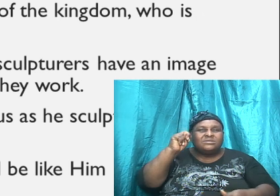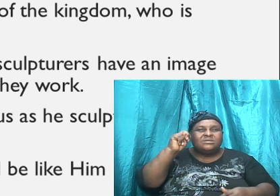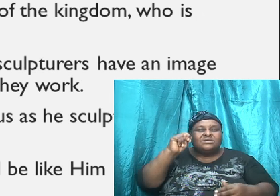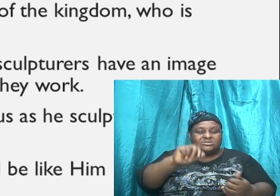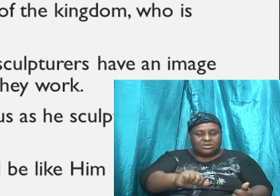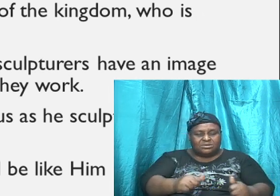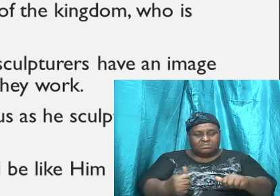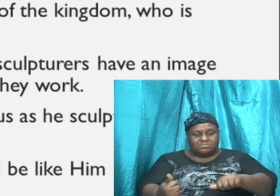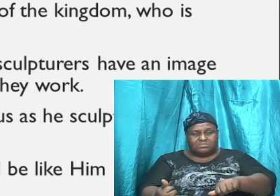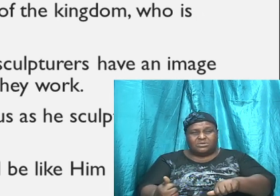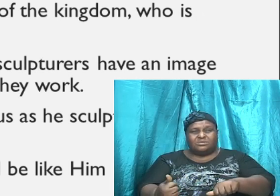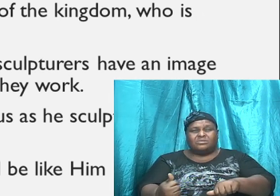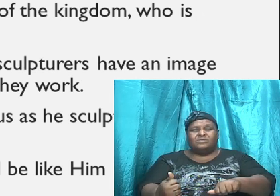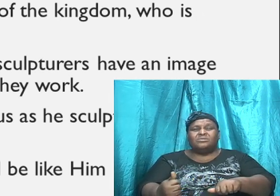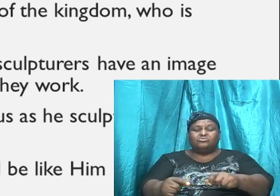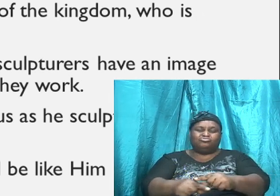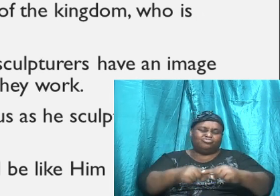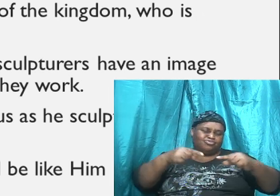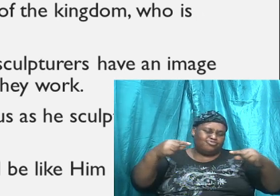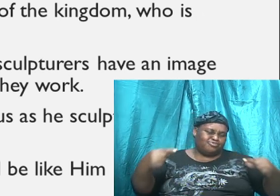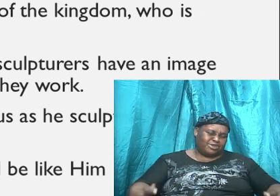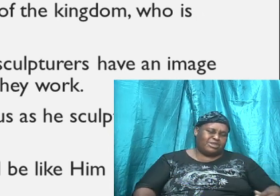Baptist was the greatest.